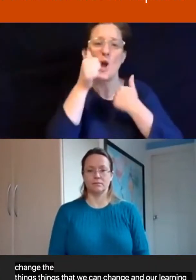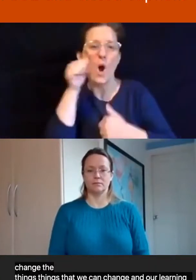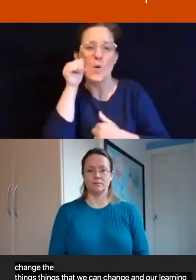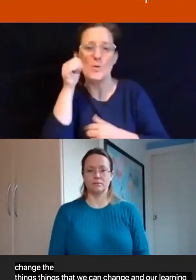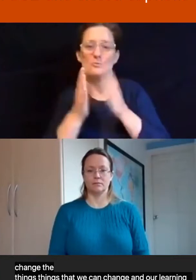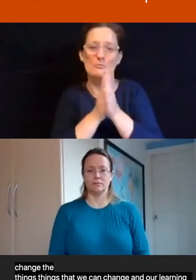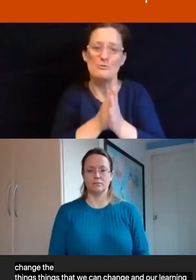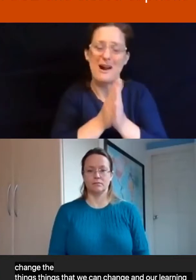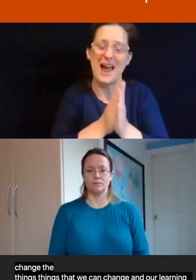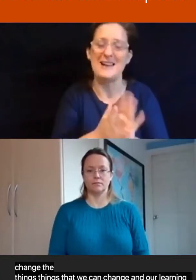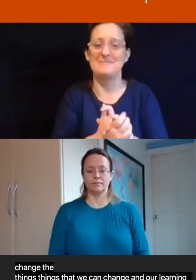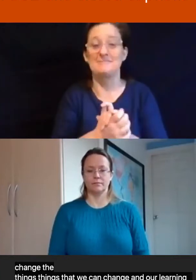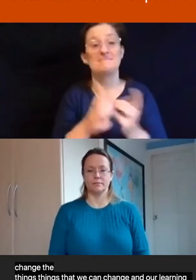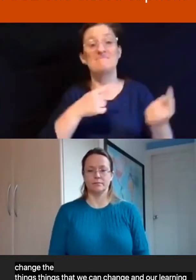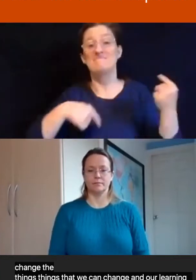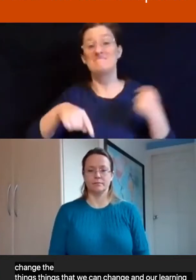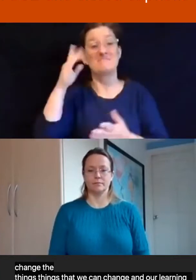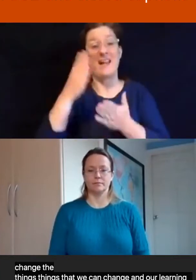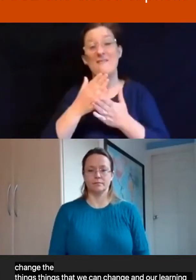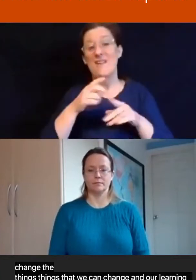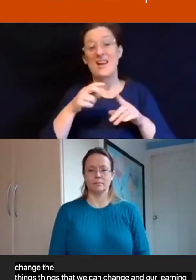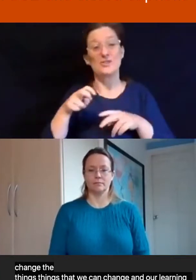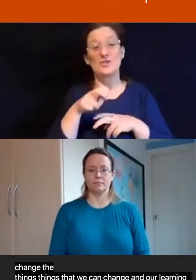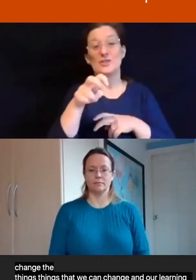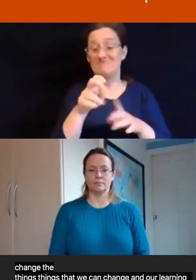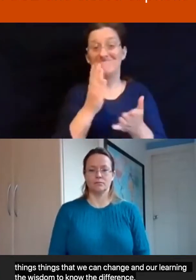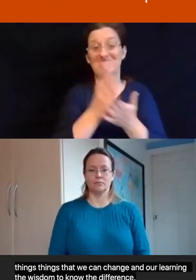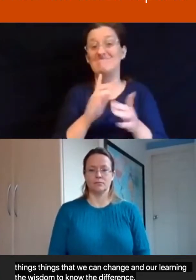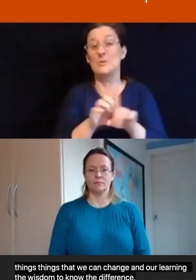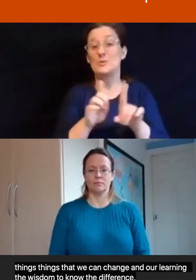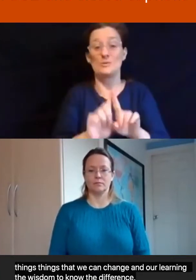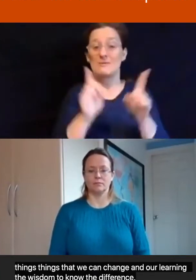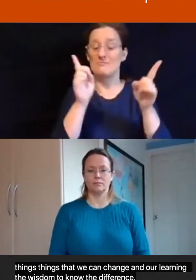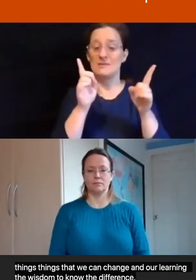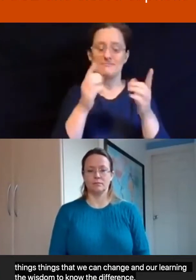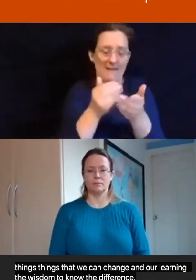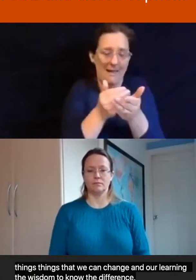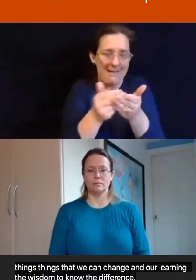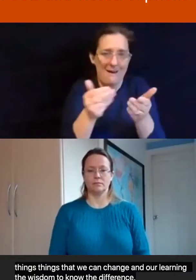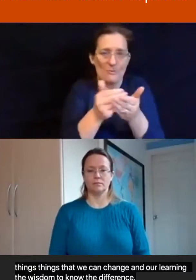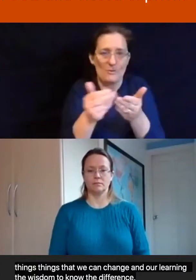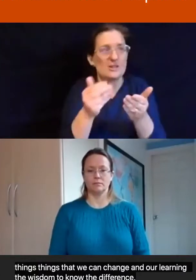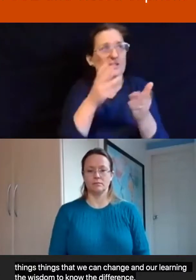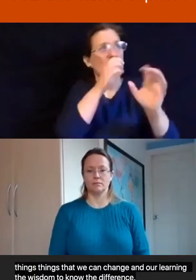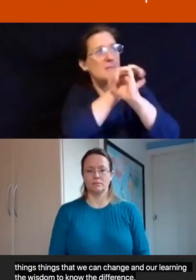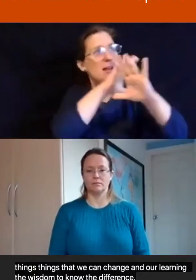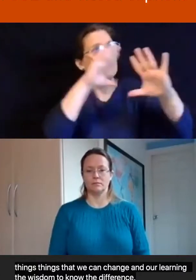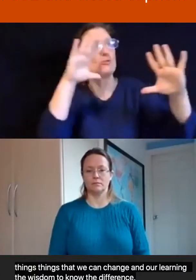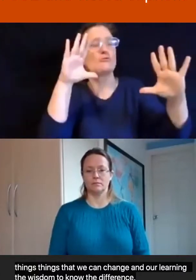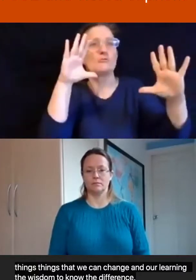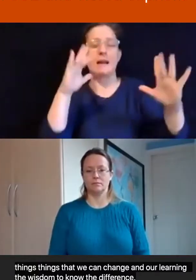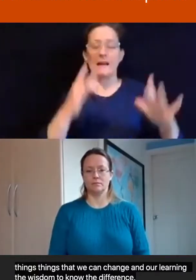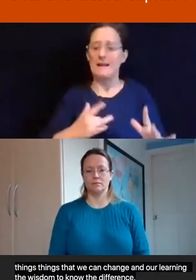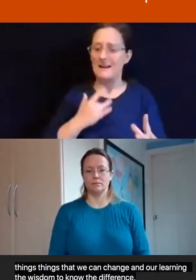Our faith journeys are also different. Our language and our imagery, our living within the mystery